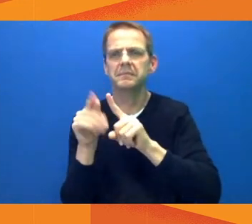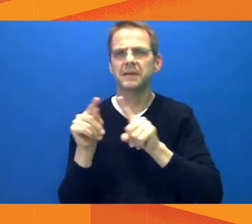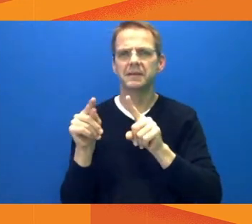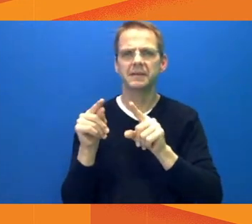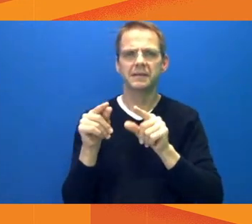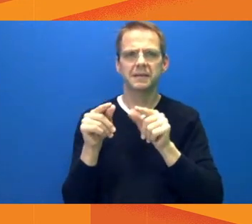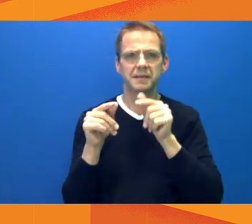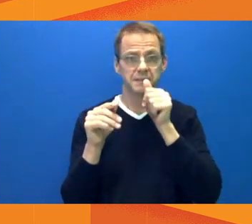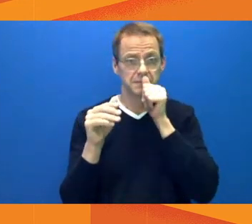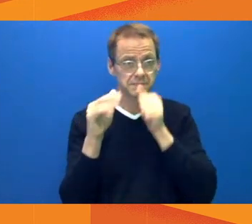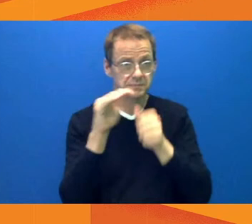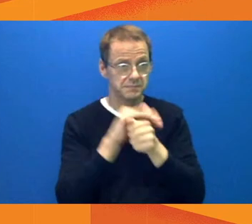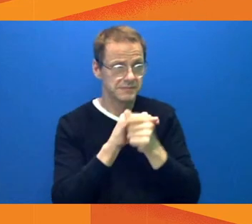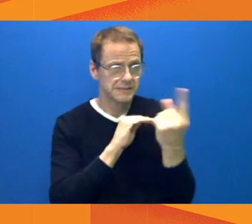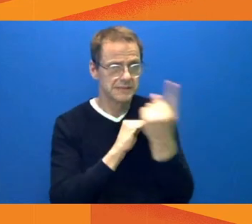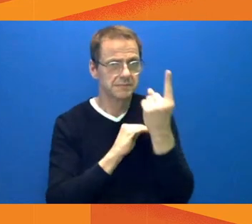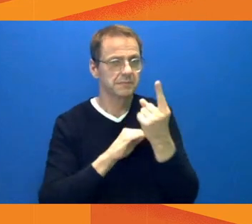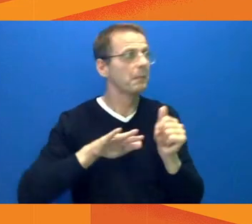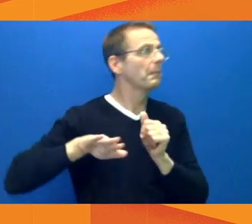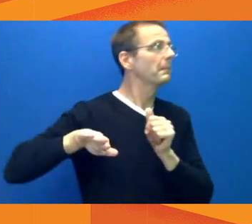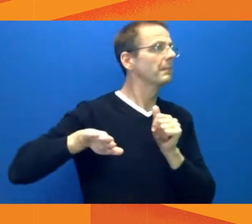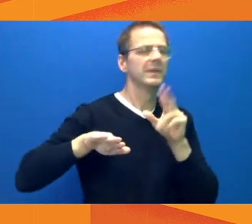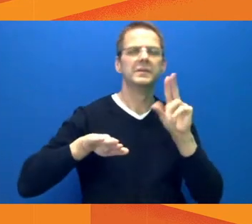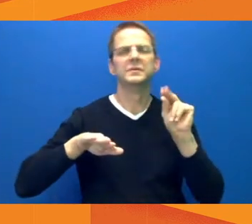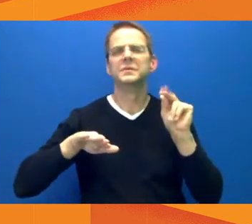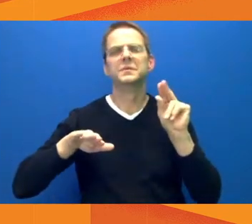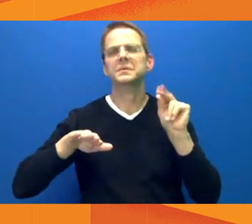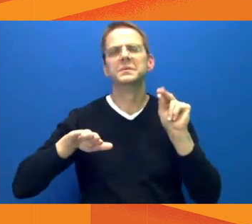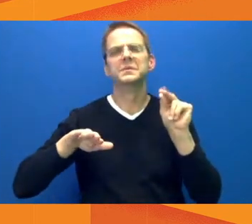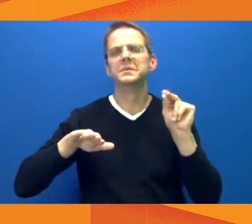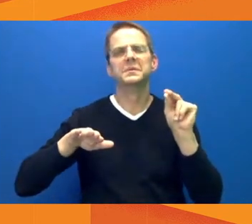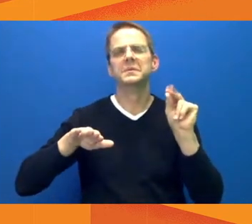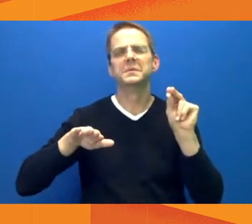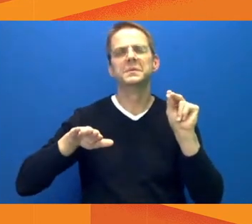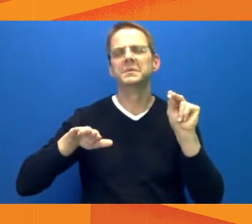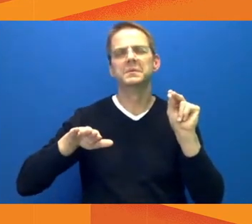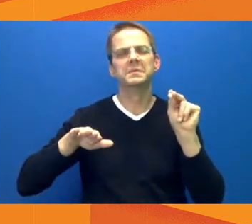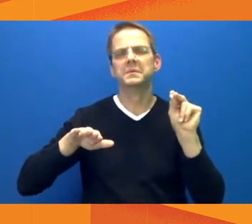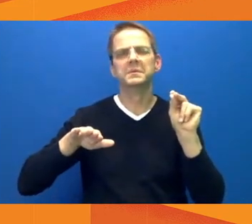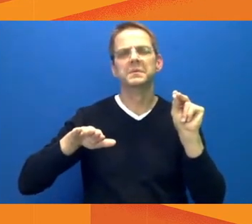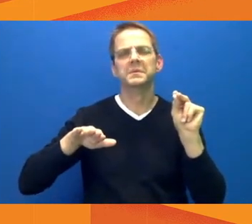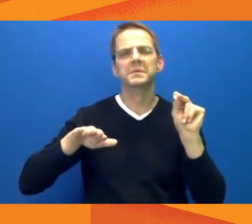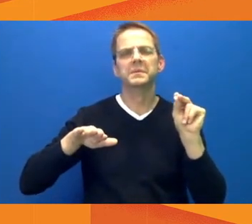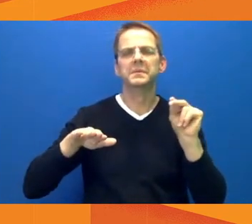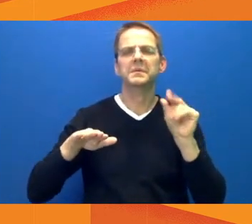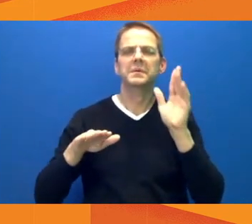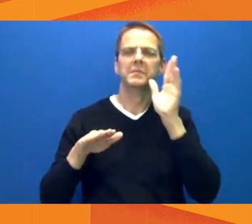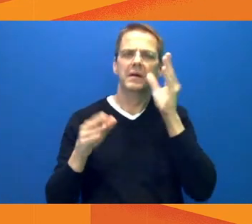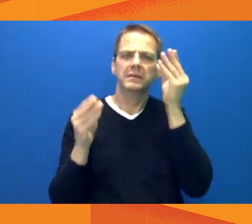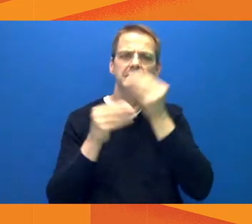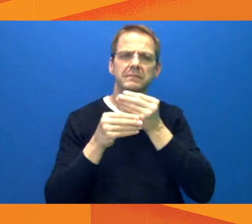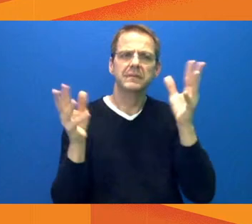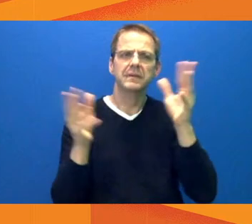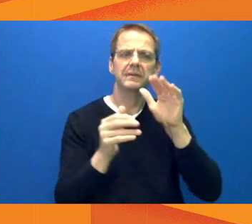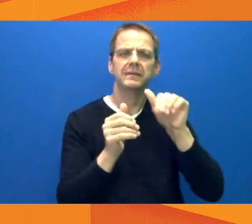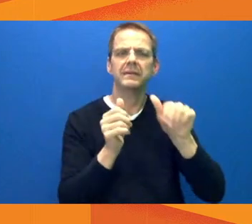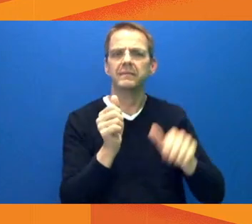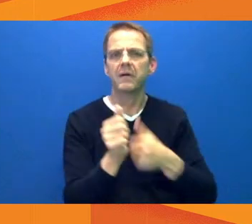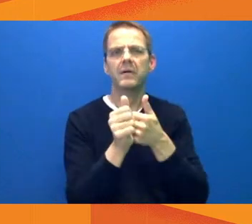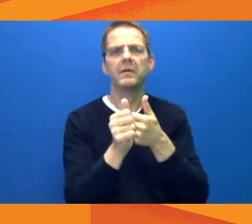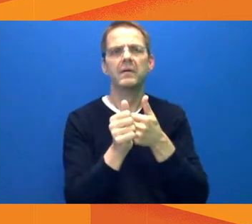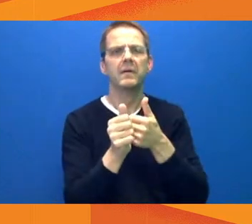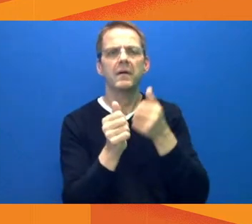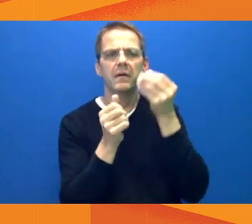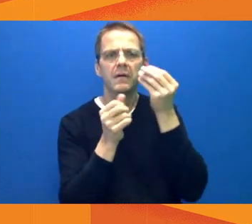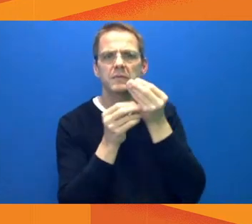So, you know, I think we can follow up with you on this and make arrangements to be entirely transparent about